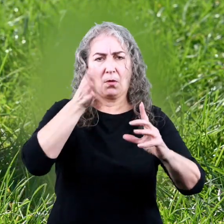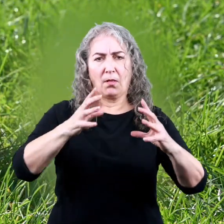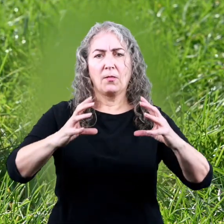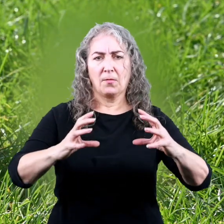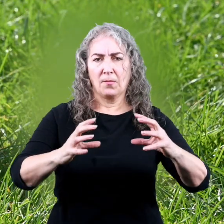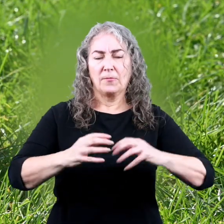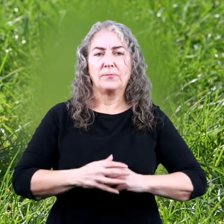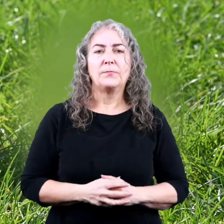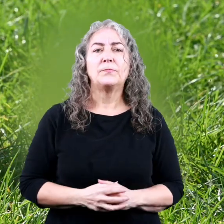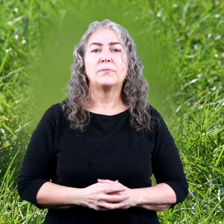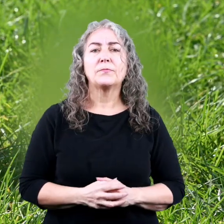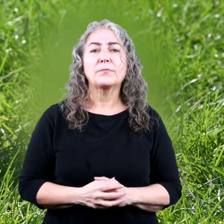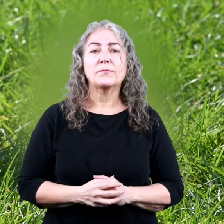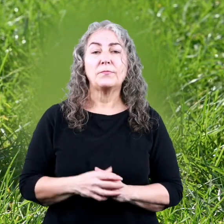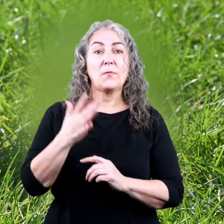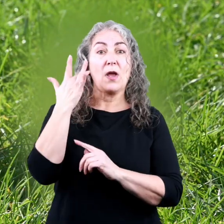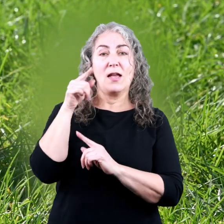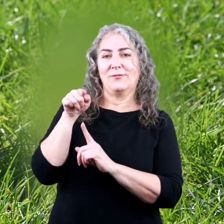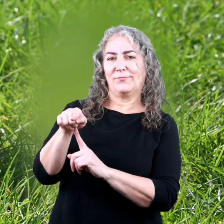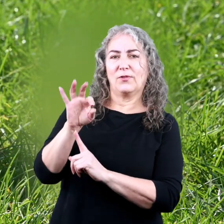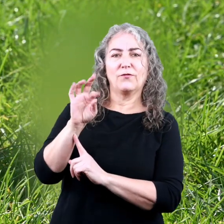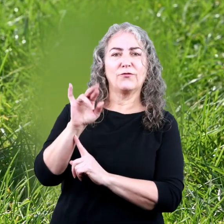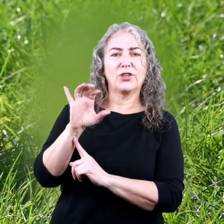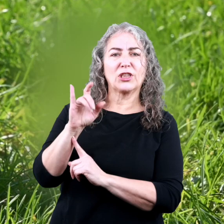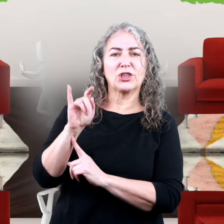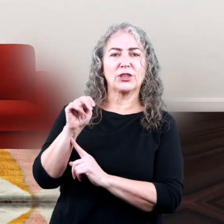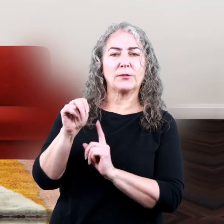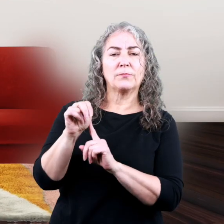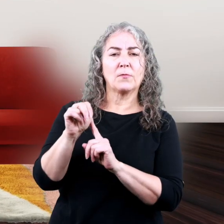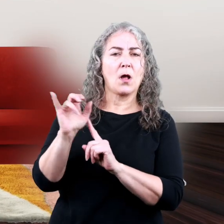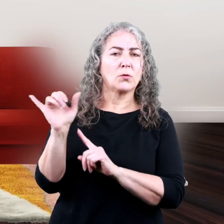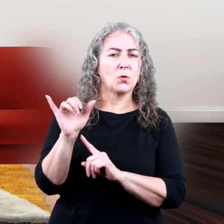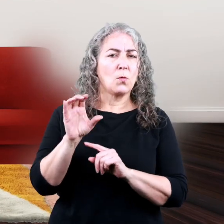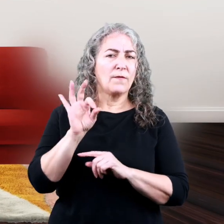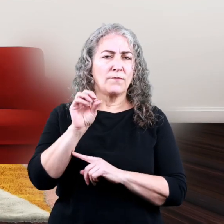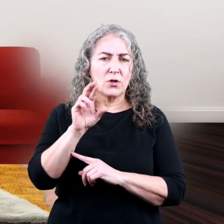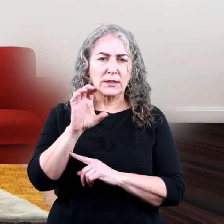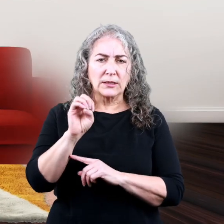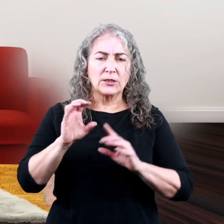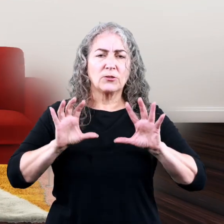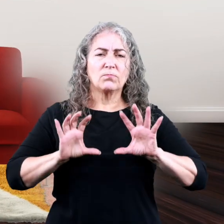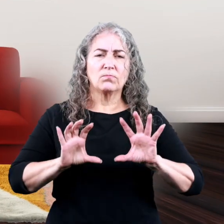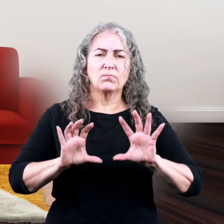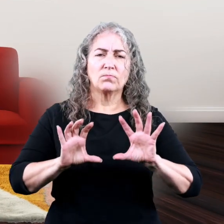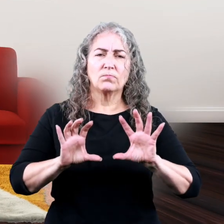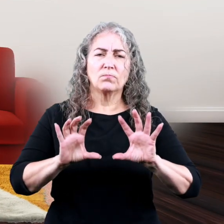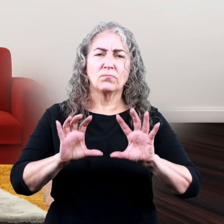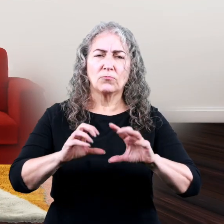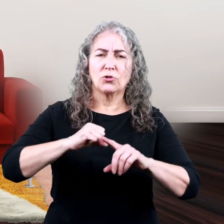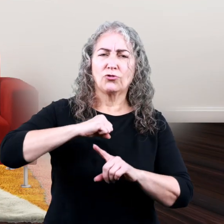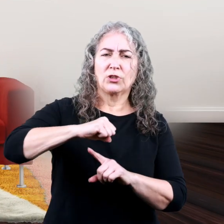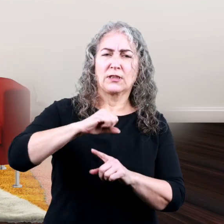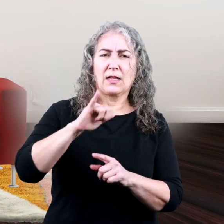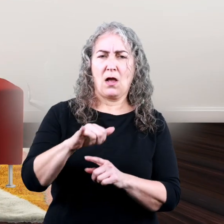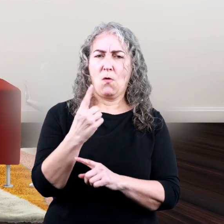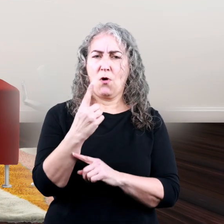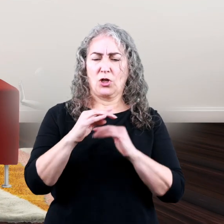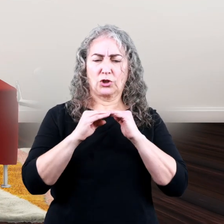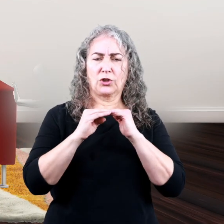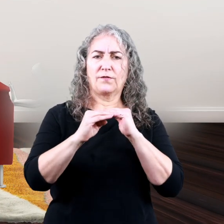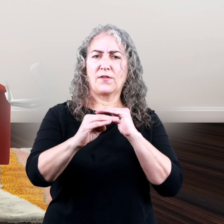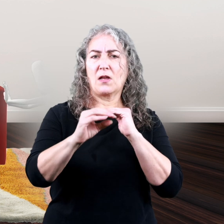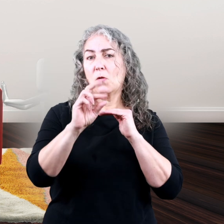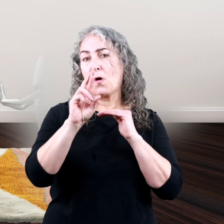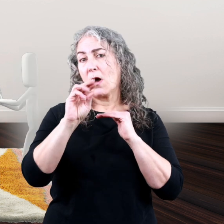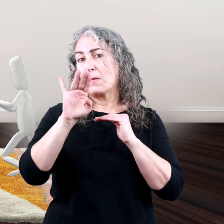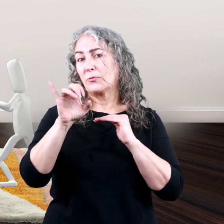or something stopped it, but because of friction. Friction is also a force. It is the resistance that one